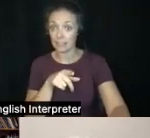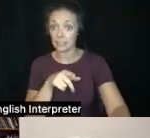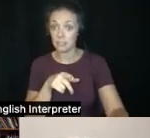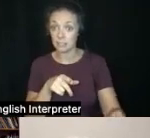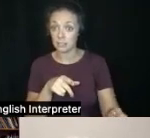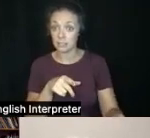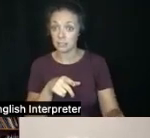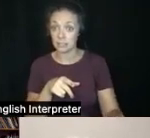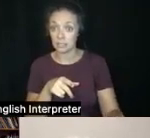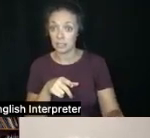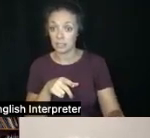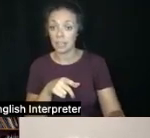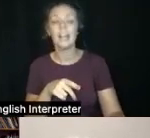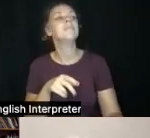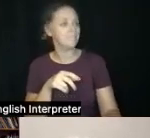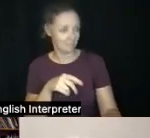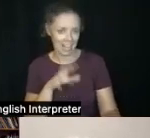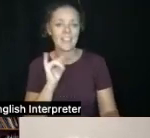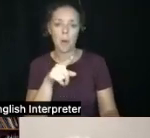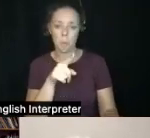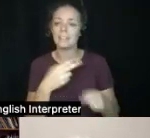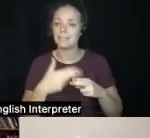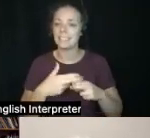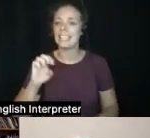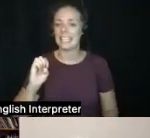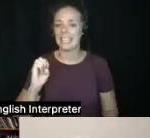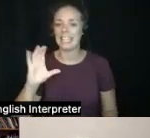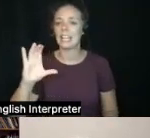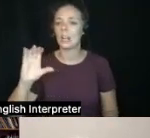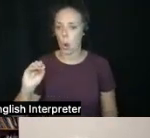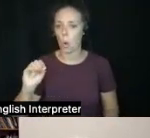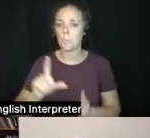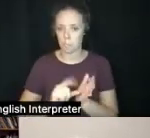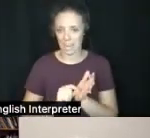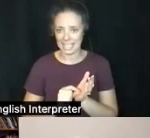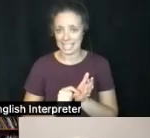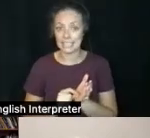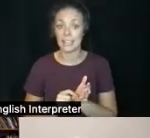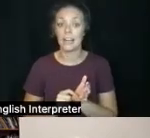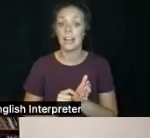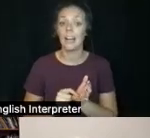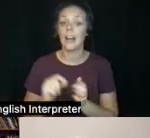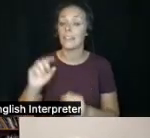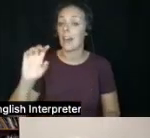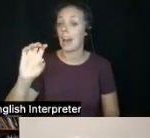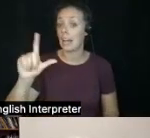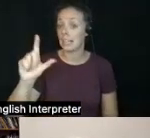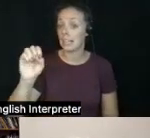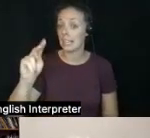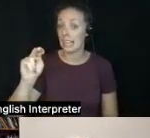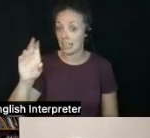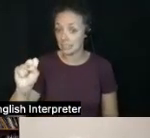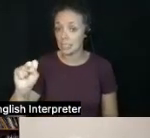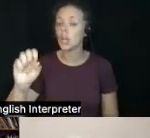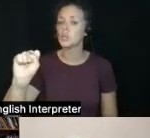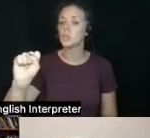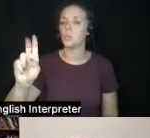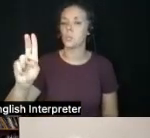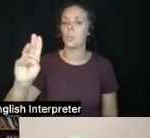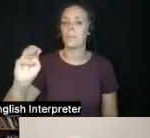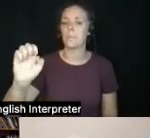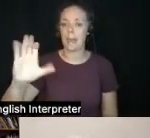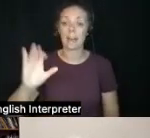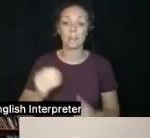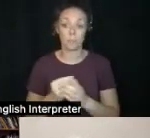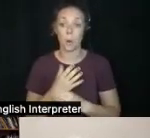So that's an eco-print. The leaves are actually sumac, wild sumac that grows here in New